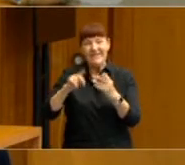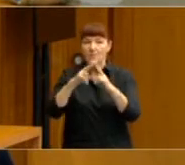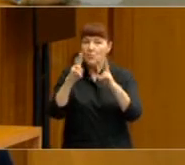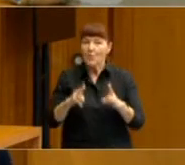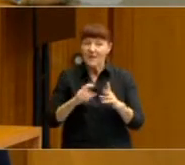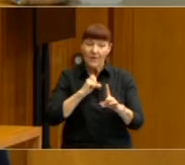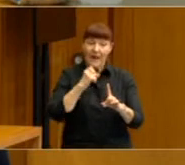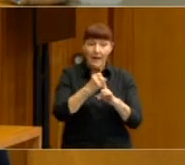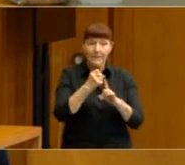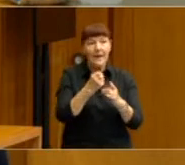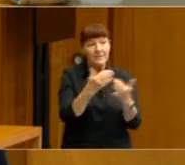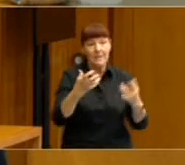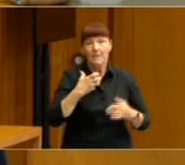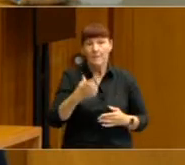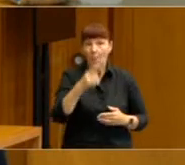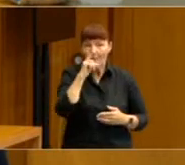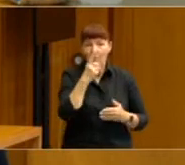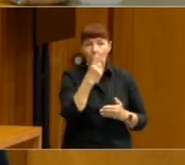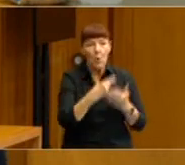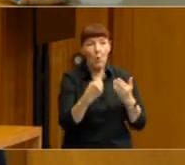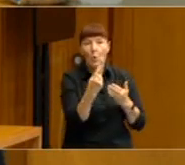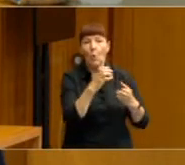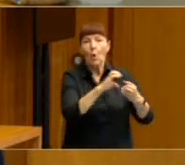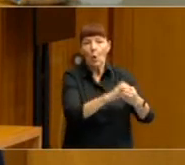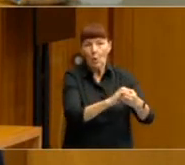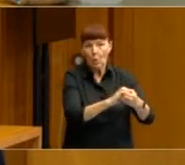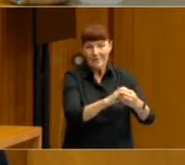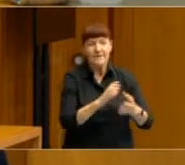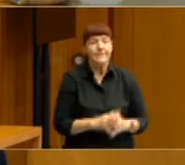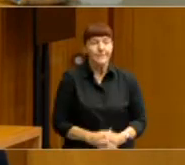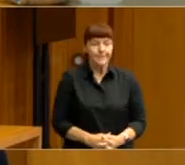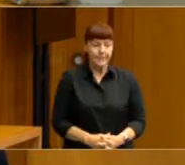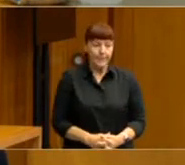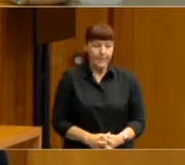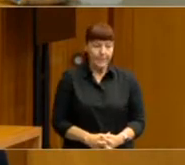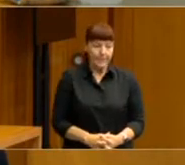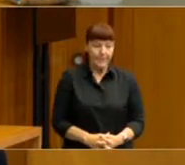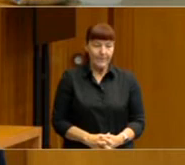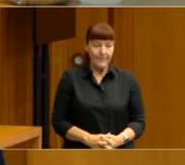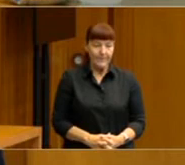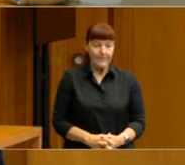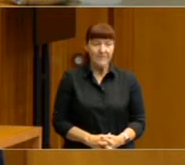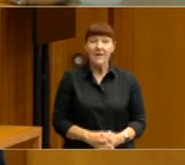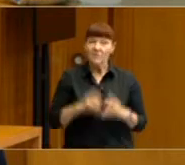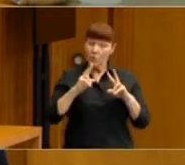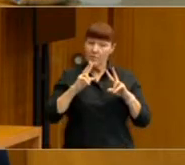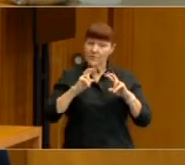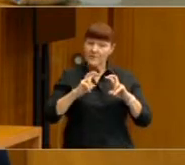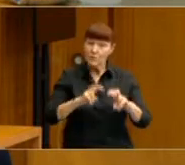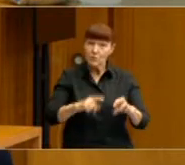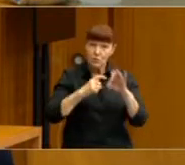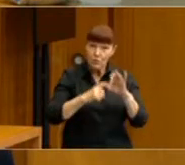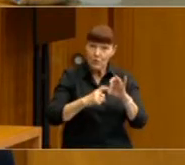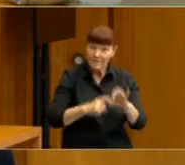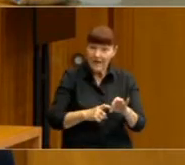proportion of people than is normally assumed. What we find in the survey is that three in four